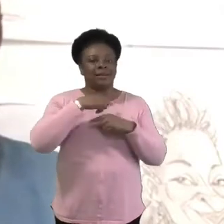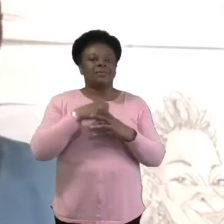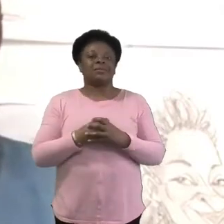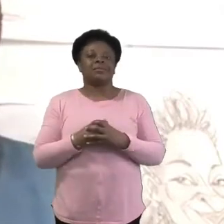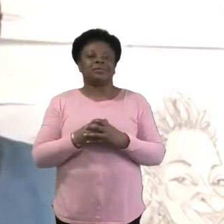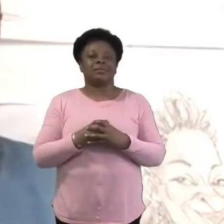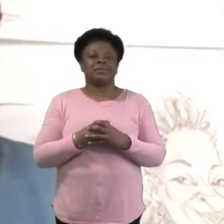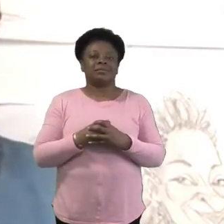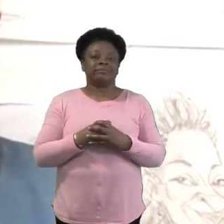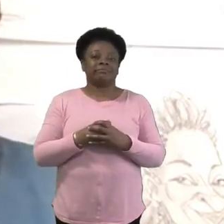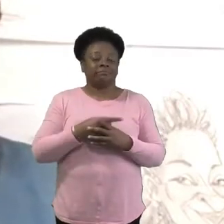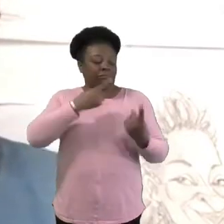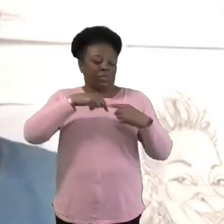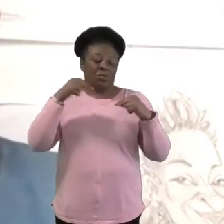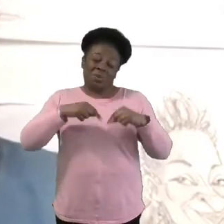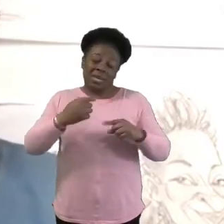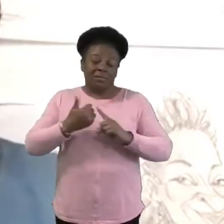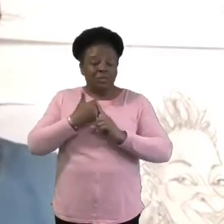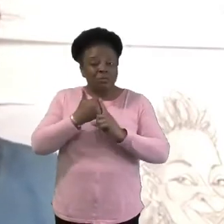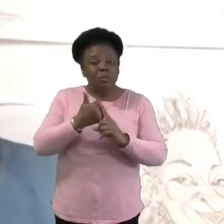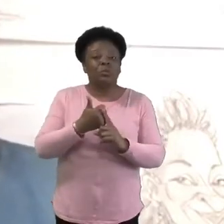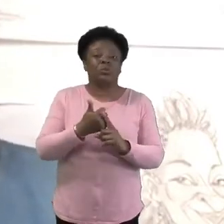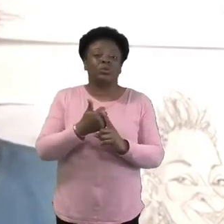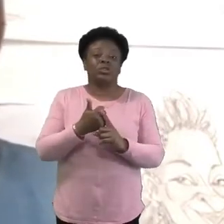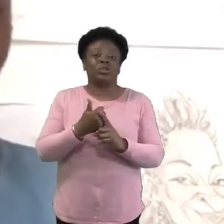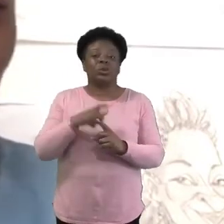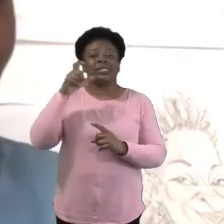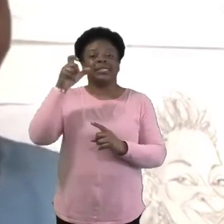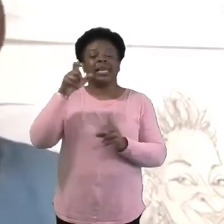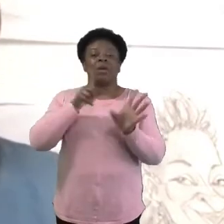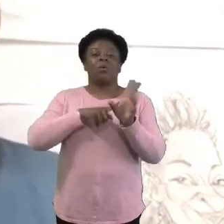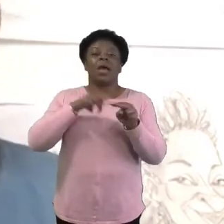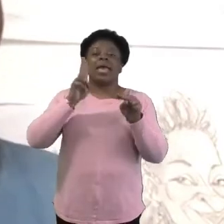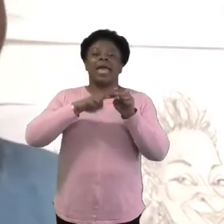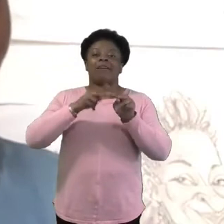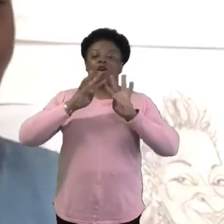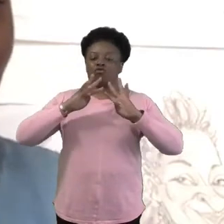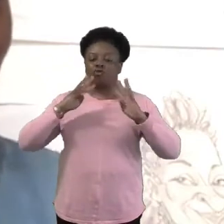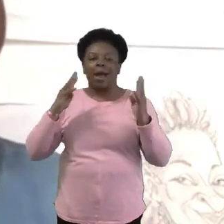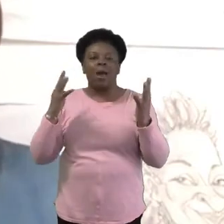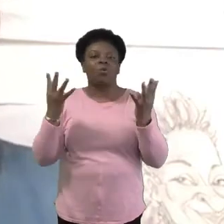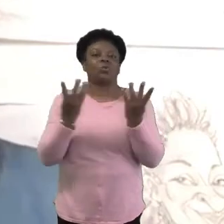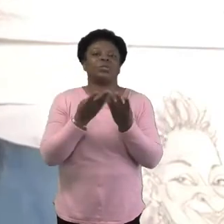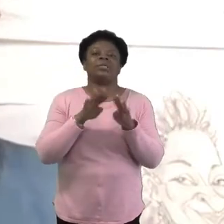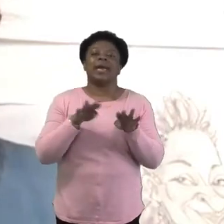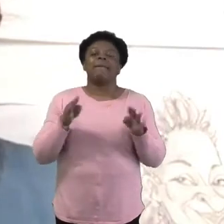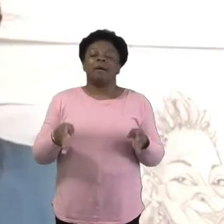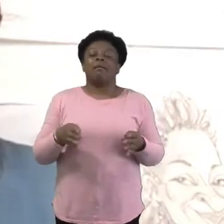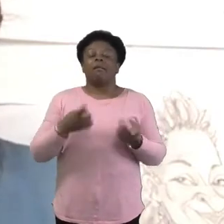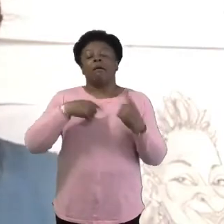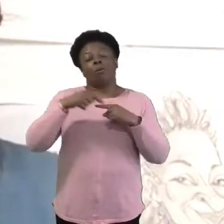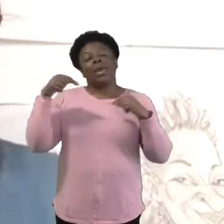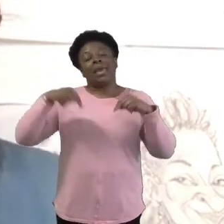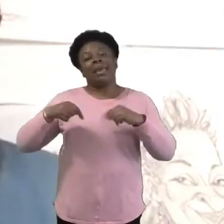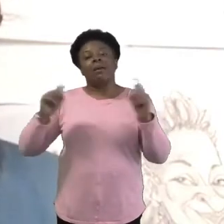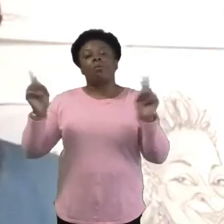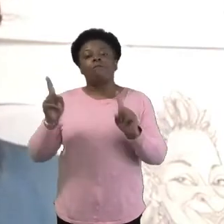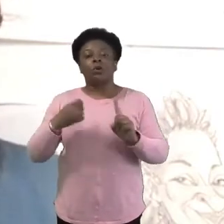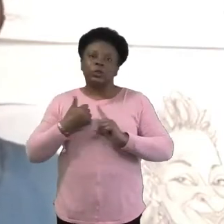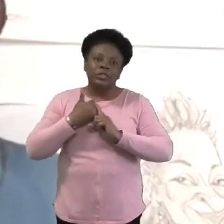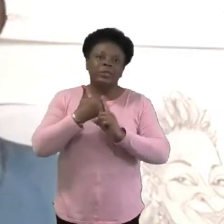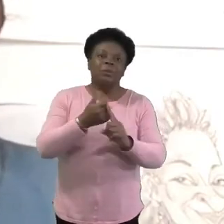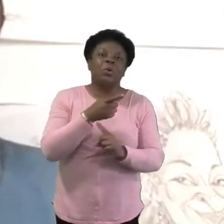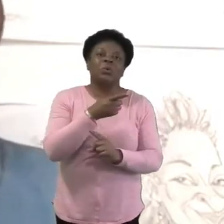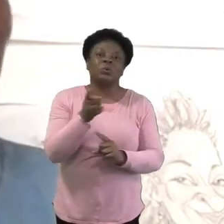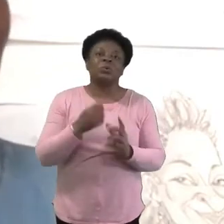on us, the CYF round table. We are here to support you all in your ministries. And we just want to be able